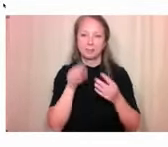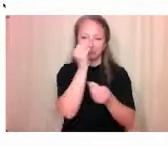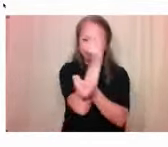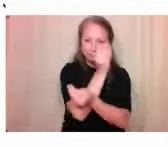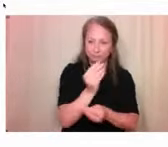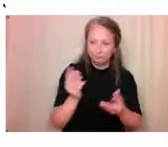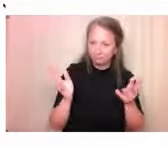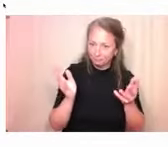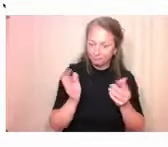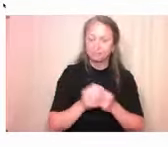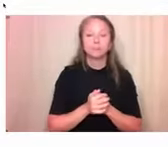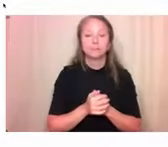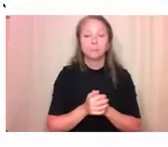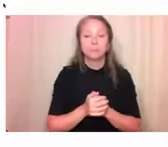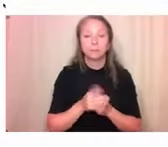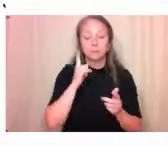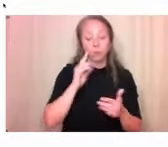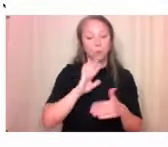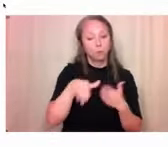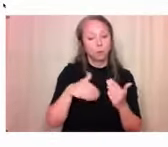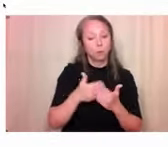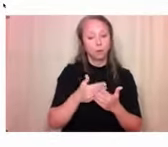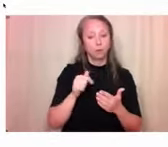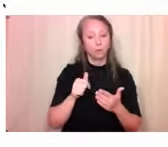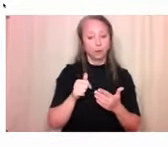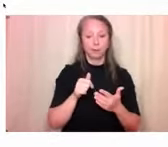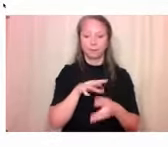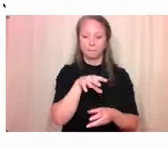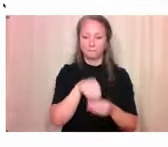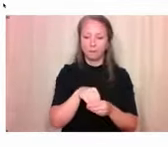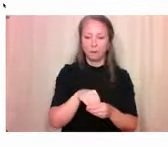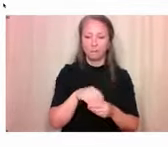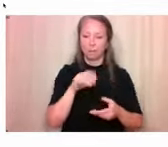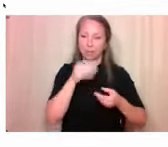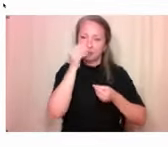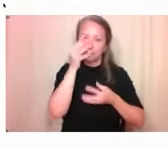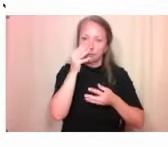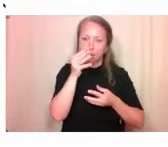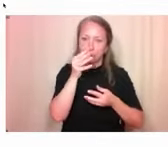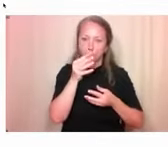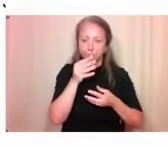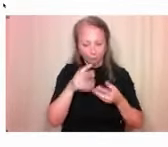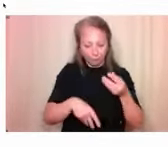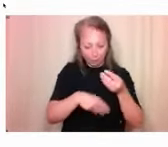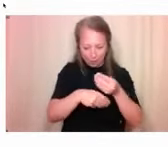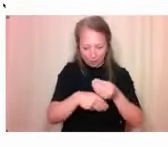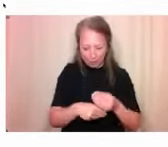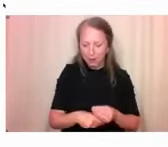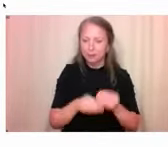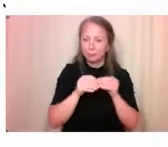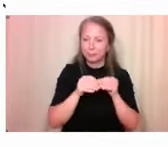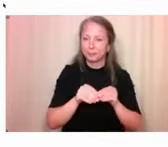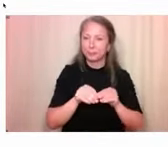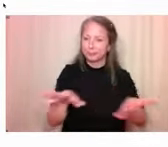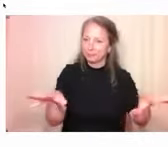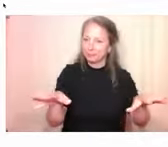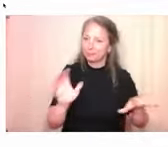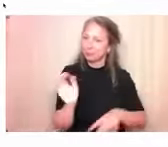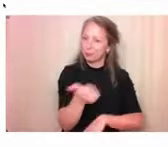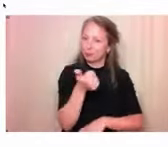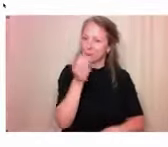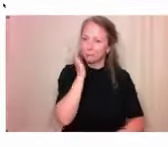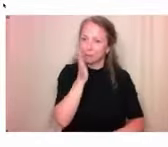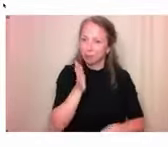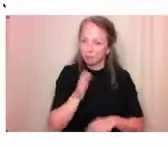Candid Access web map yourselves by the end of this presentation, and to share it with others who are passionate about accessibility for